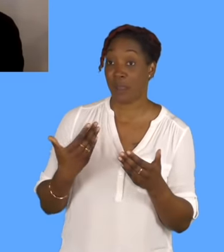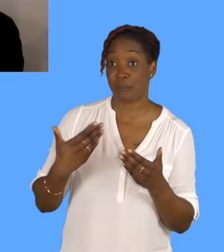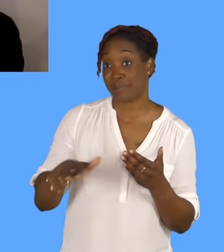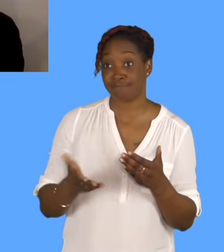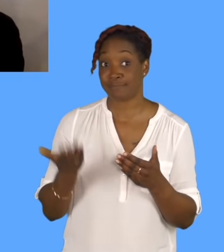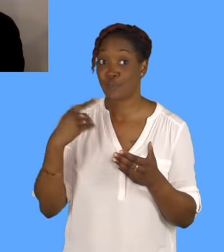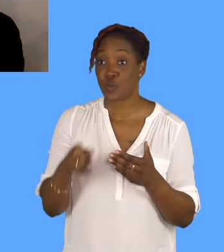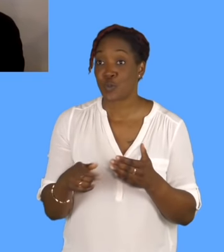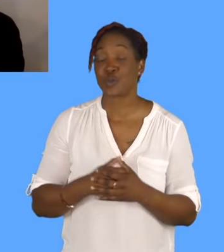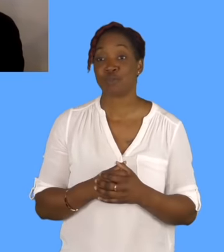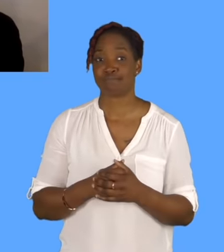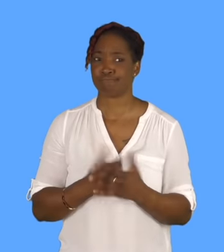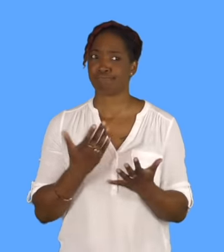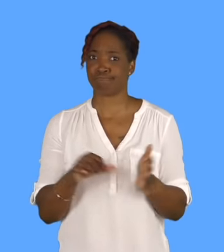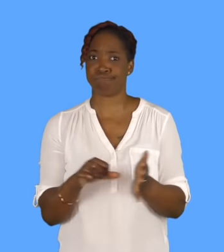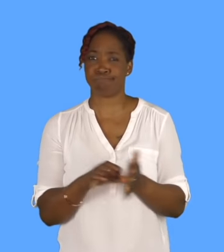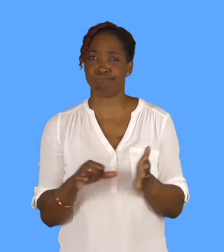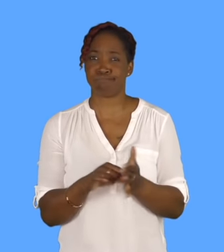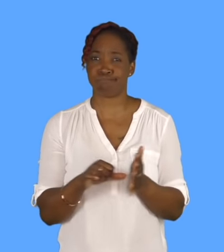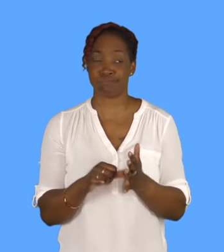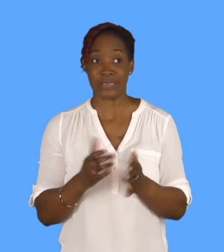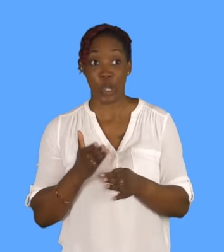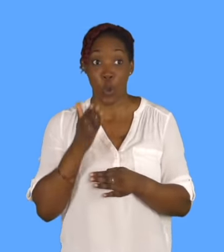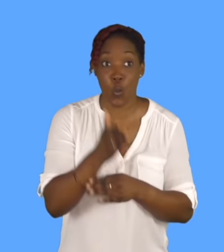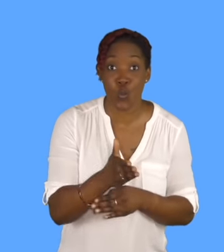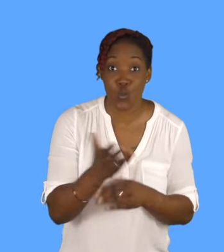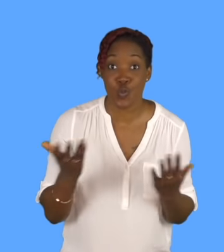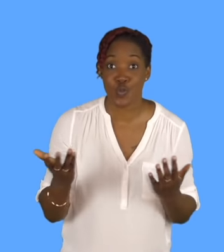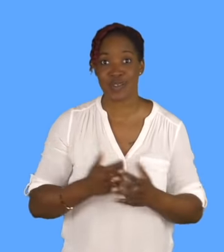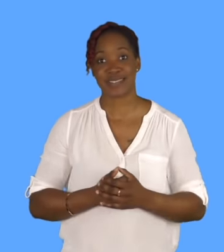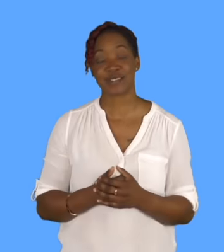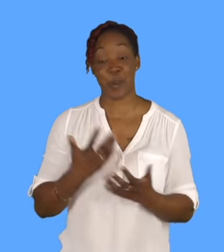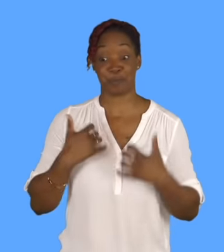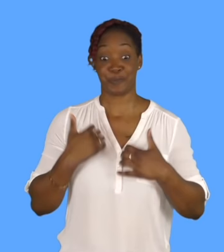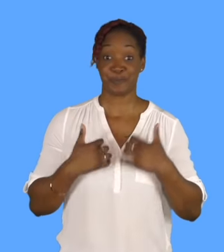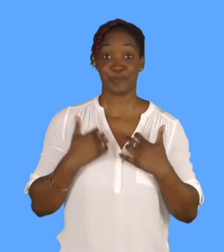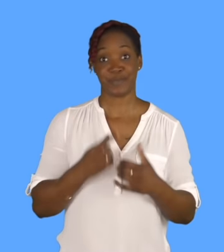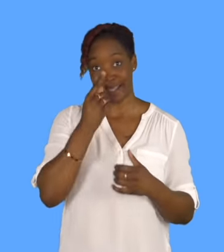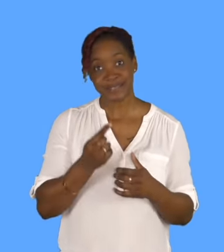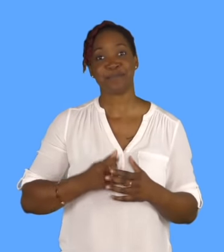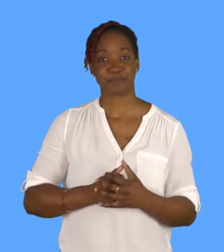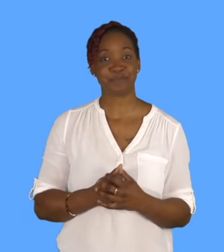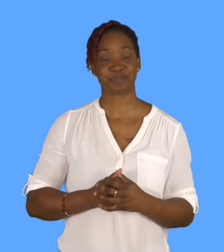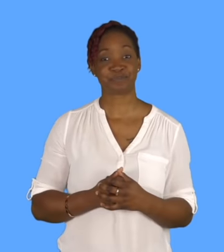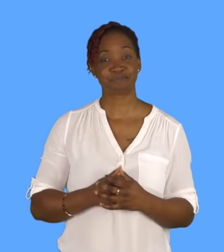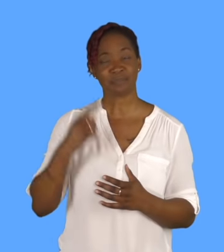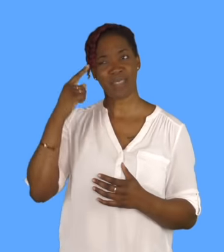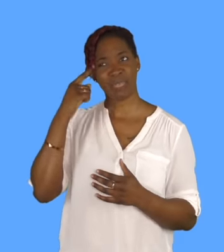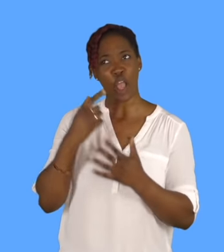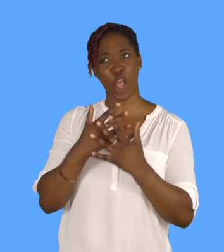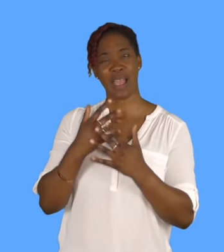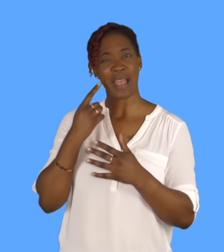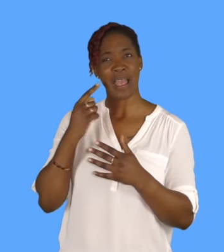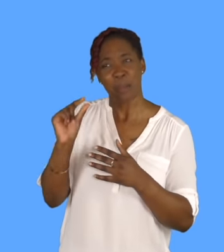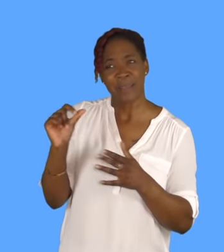Yeah, I think it's a little bit easier, we can get a visa for, a pilgrimage visa, to go and see the Gurdwari that were there.